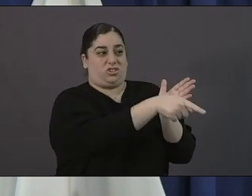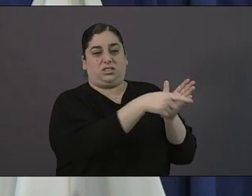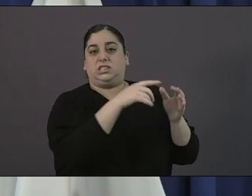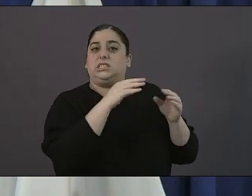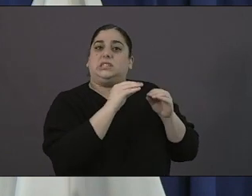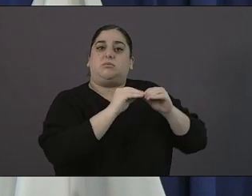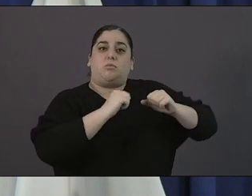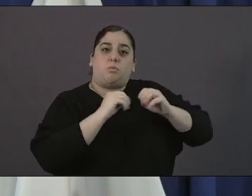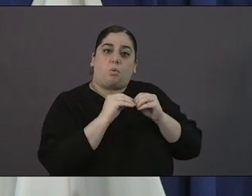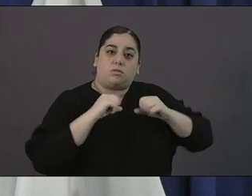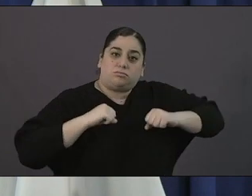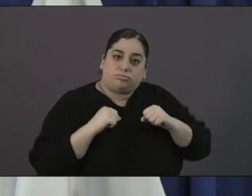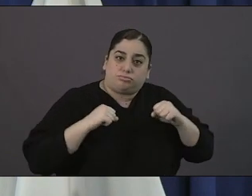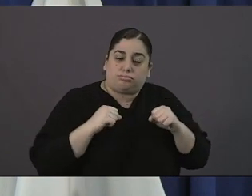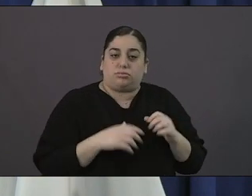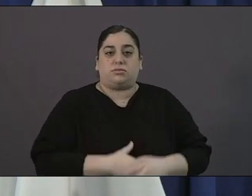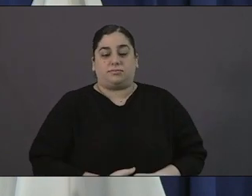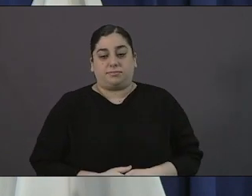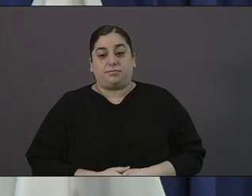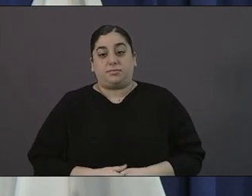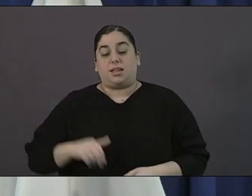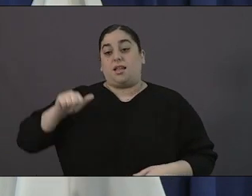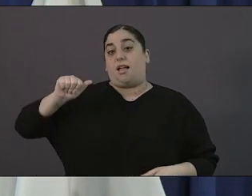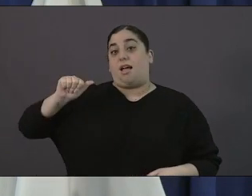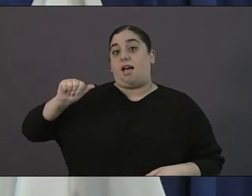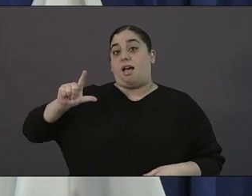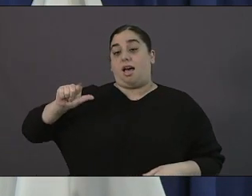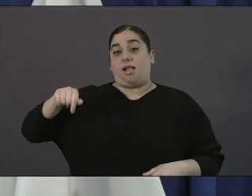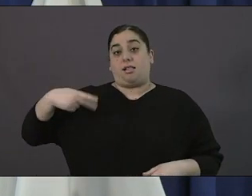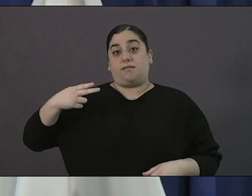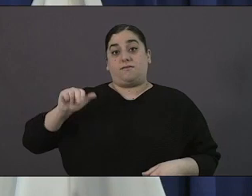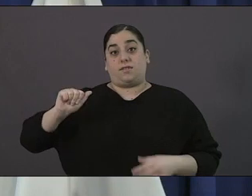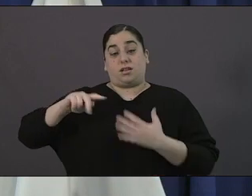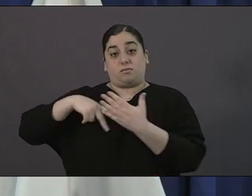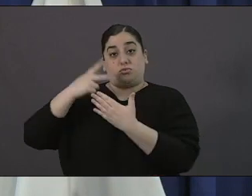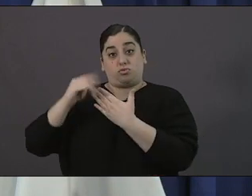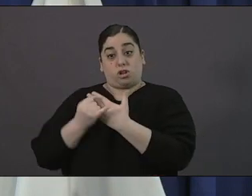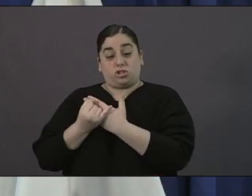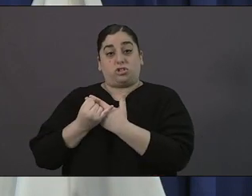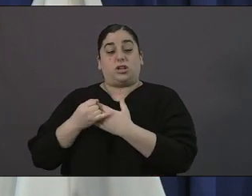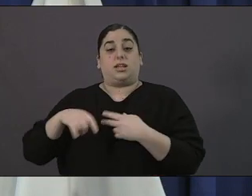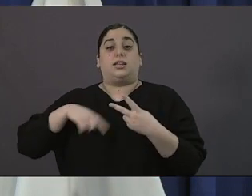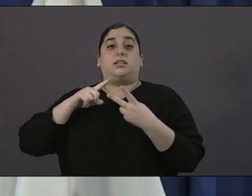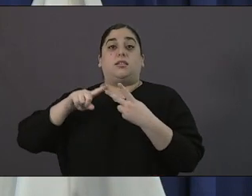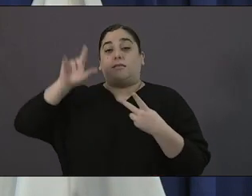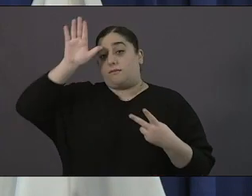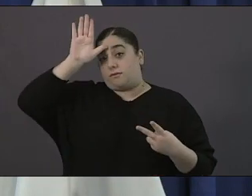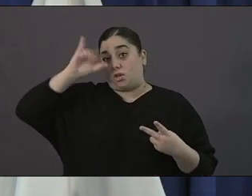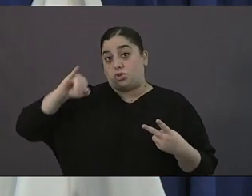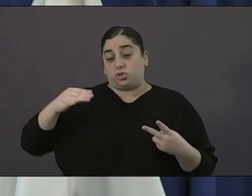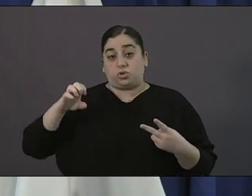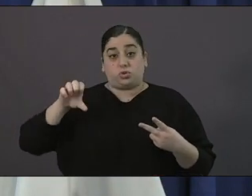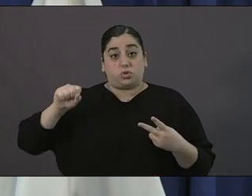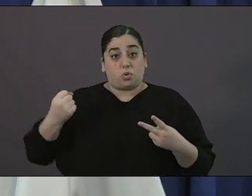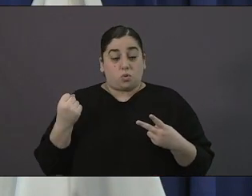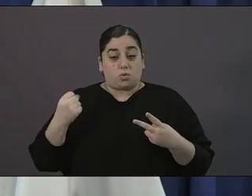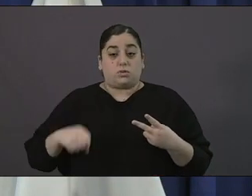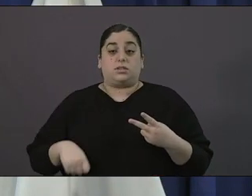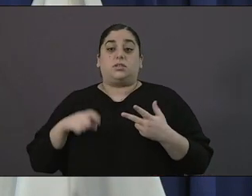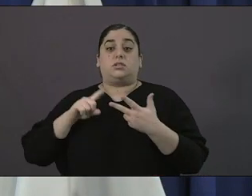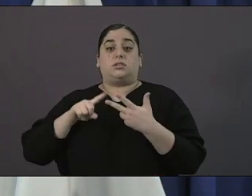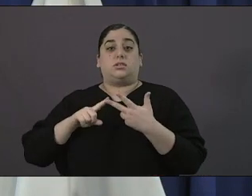VVSD Veterans Villages to move everybody all of the help all of the volunteers phase one was incredibly important